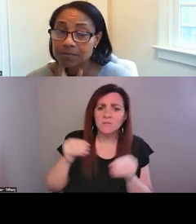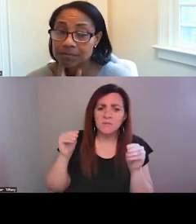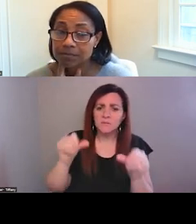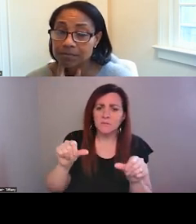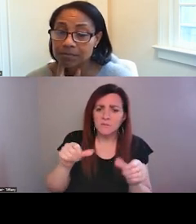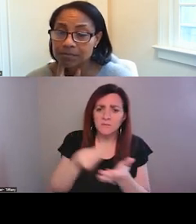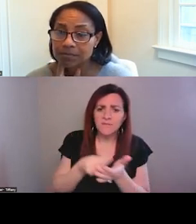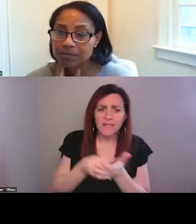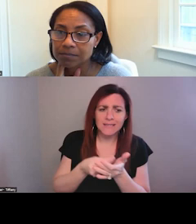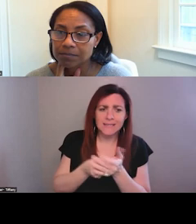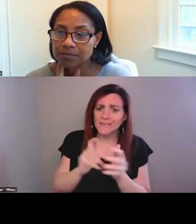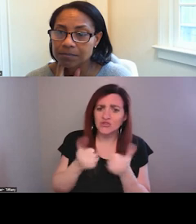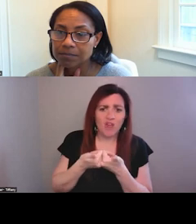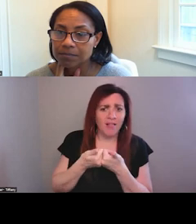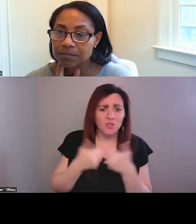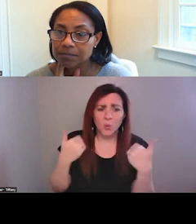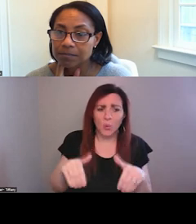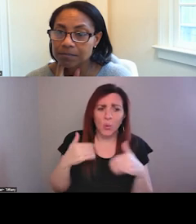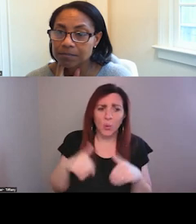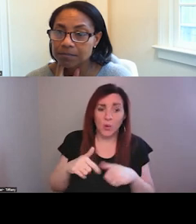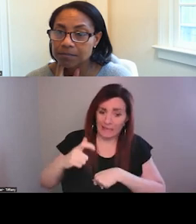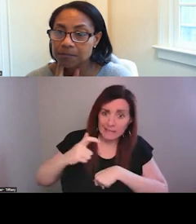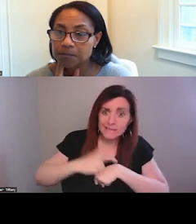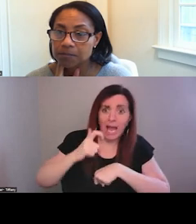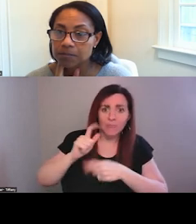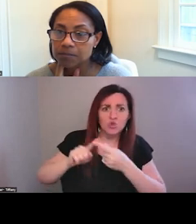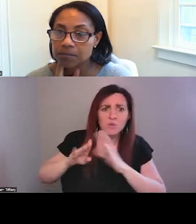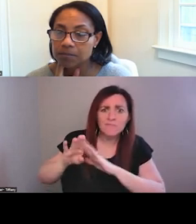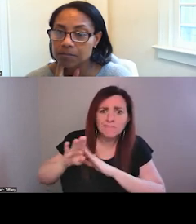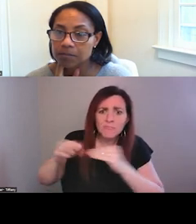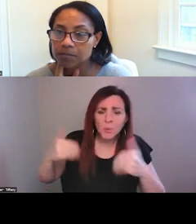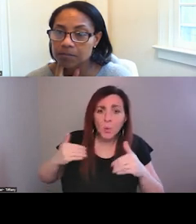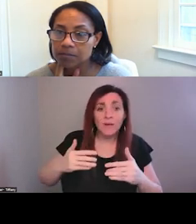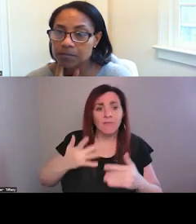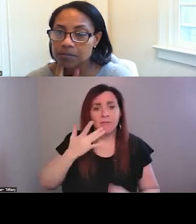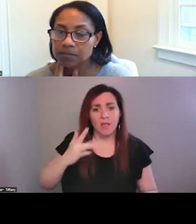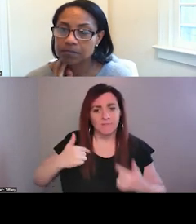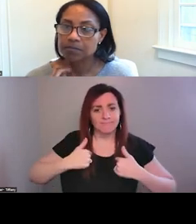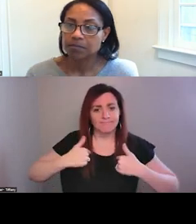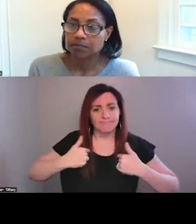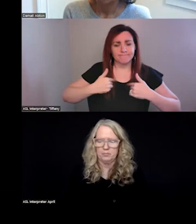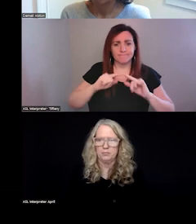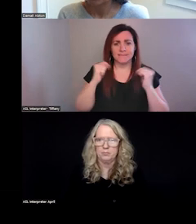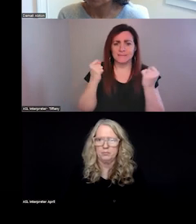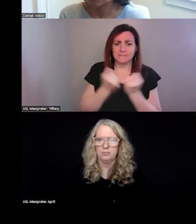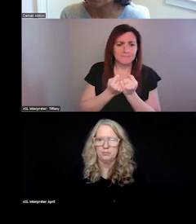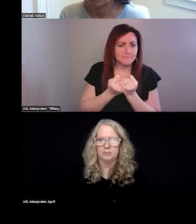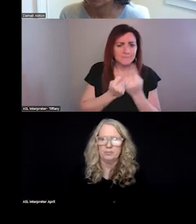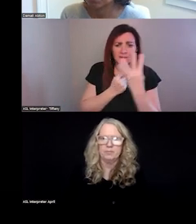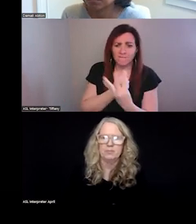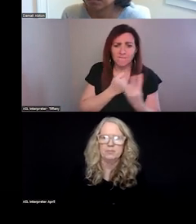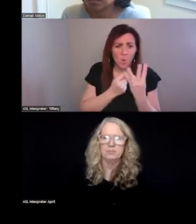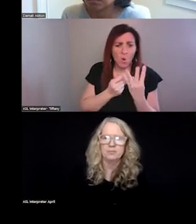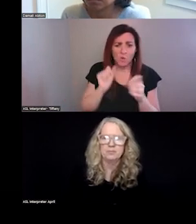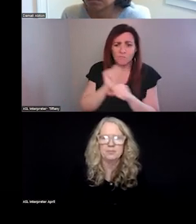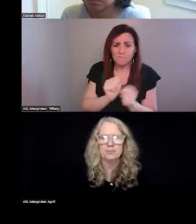one of the biggest challenges we have is funding and time to develop. I've been very fortunate that I have a team of four that work with